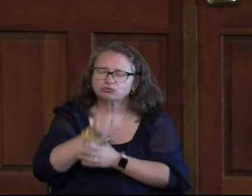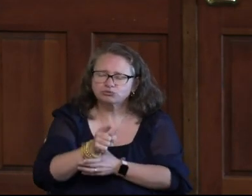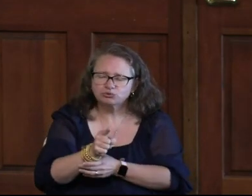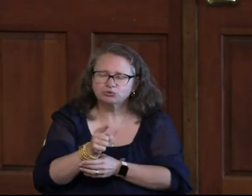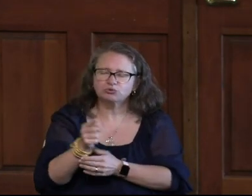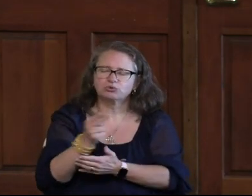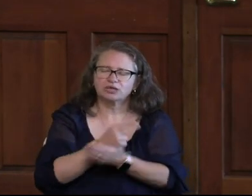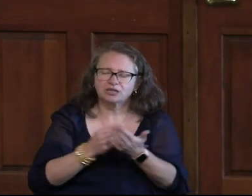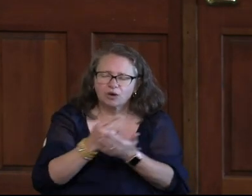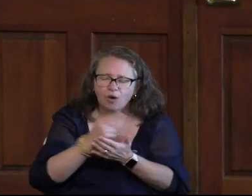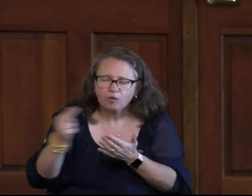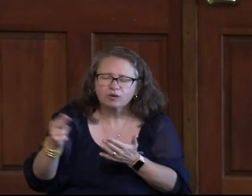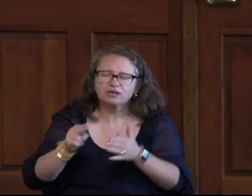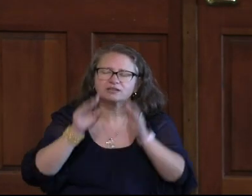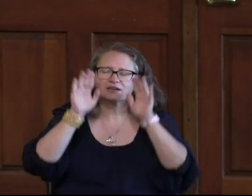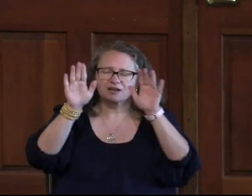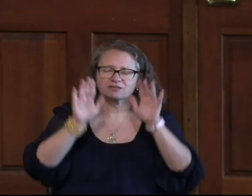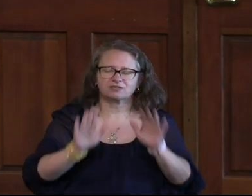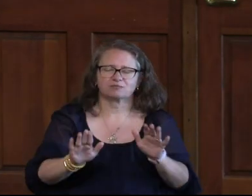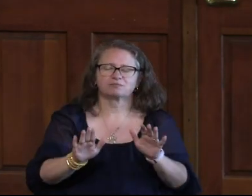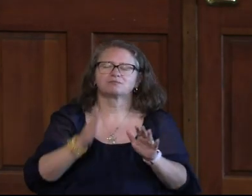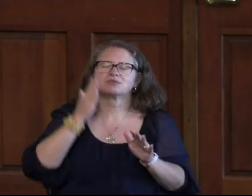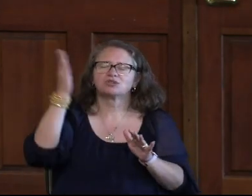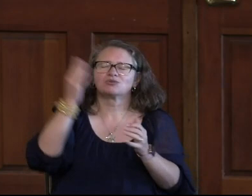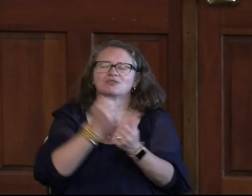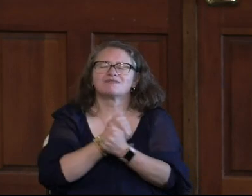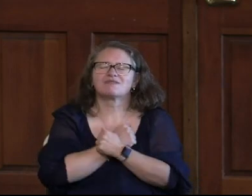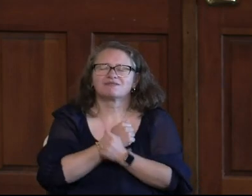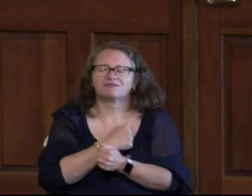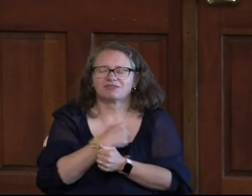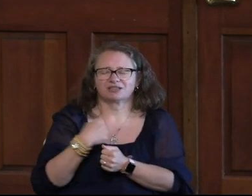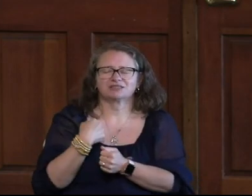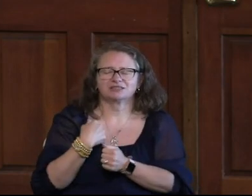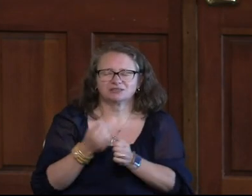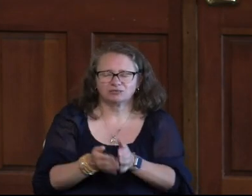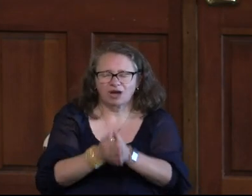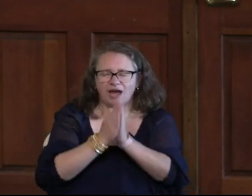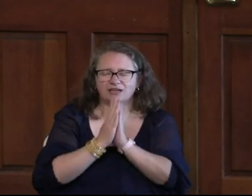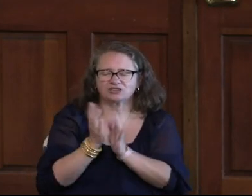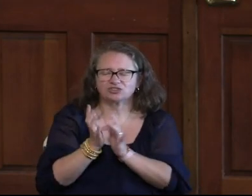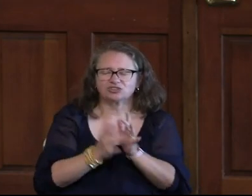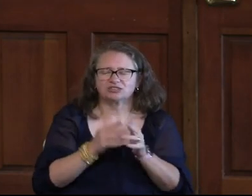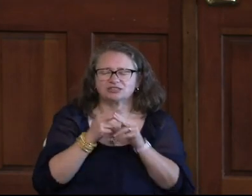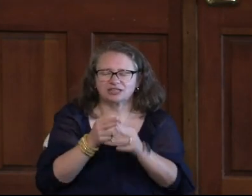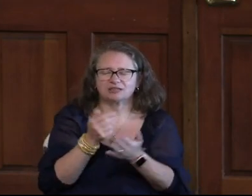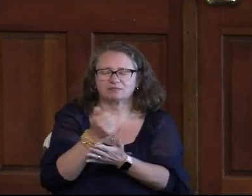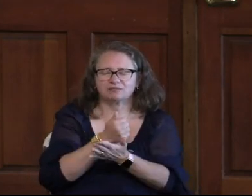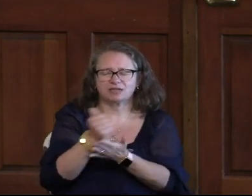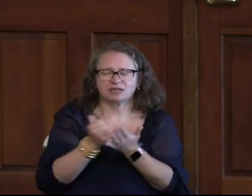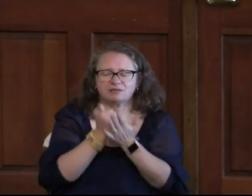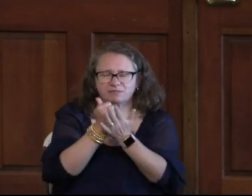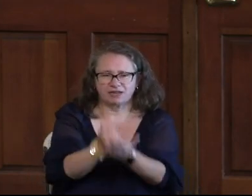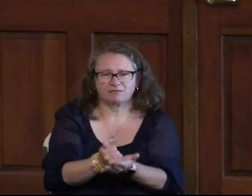You are holy. You are awesome. And you love us. We ask this prayer in Jesus' name. Amen.